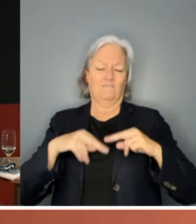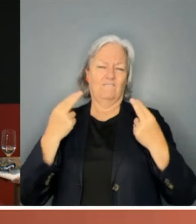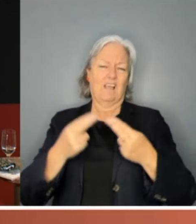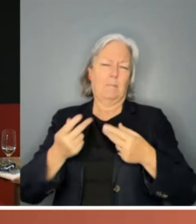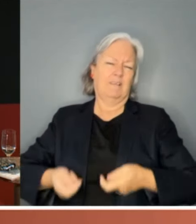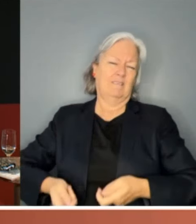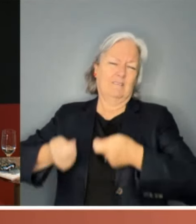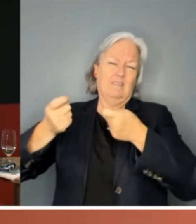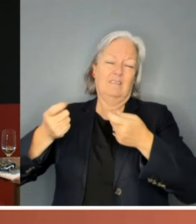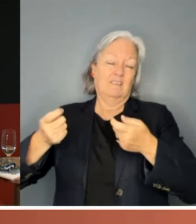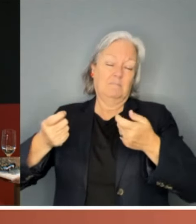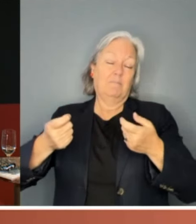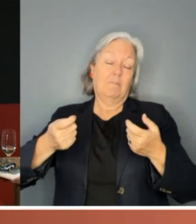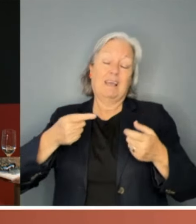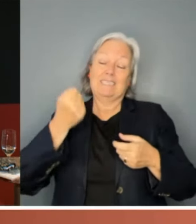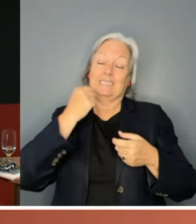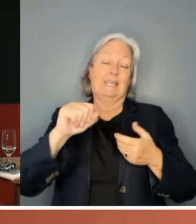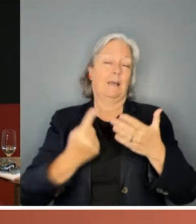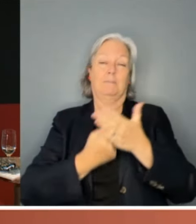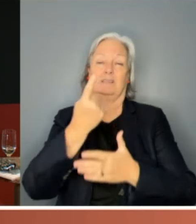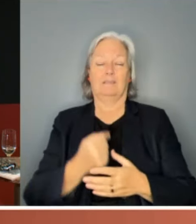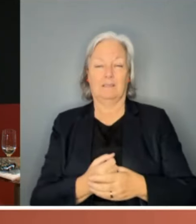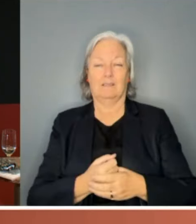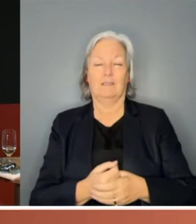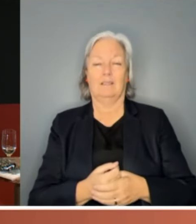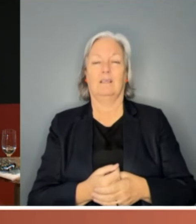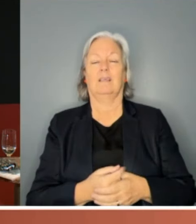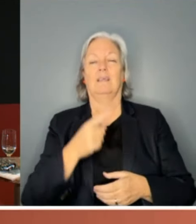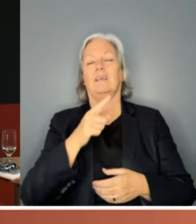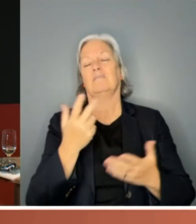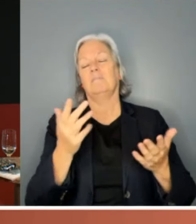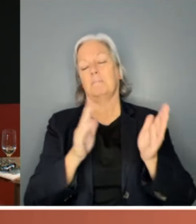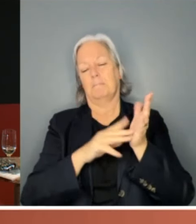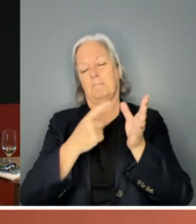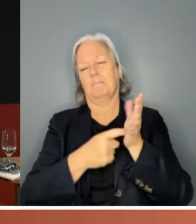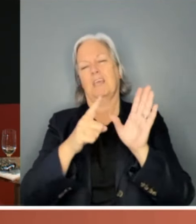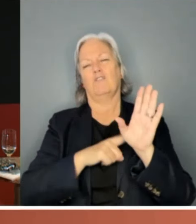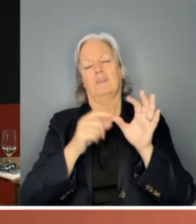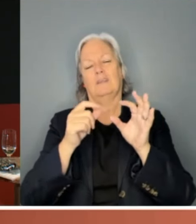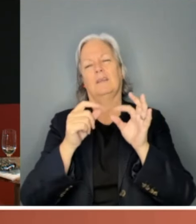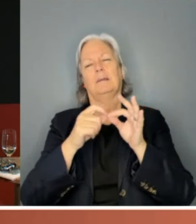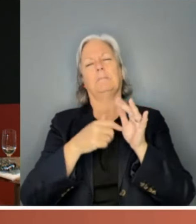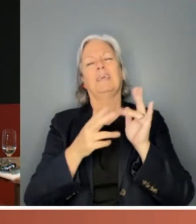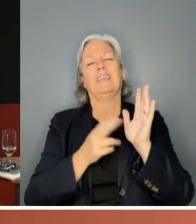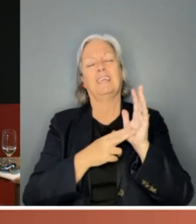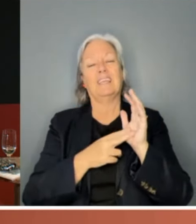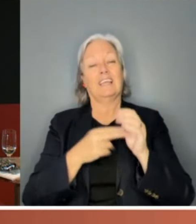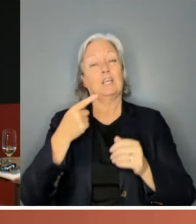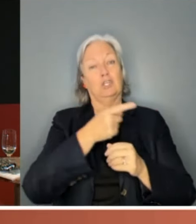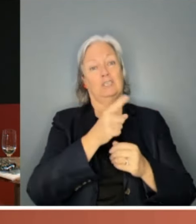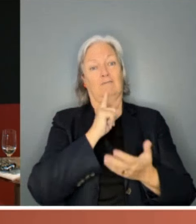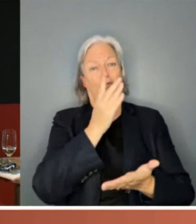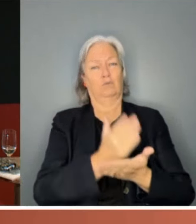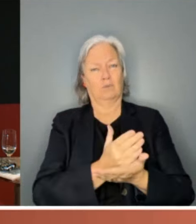it's there. That was Professor Mary Bearden. Yeah, I thought that was really fantastic, actually, that she admitted that. That, you know, she